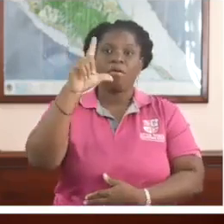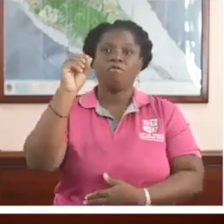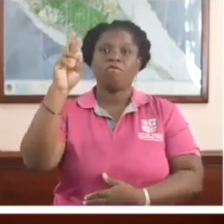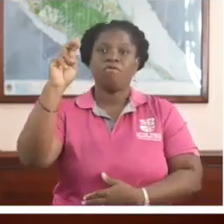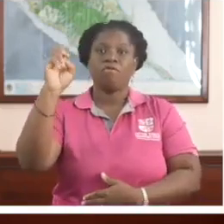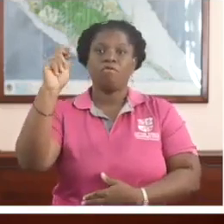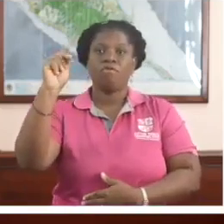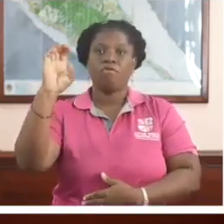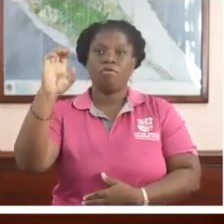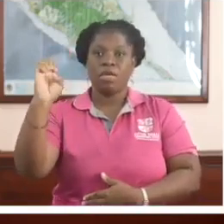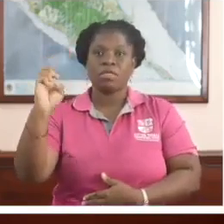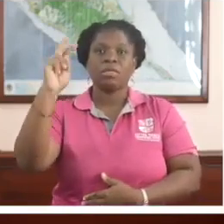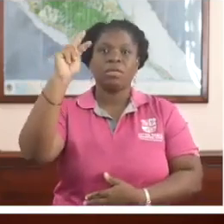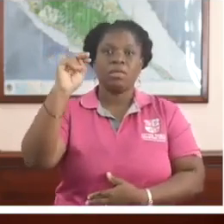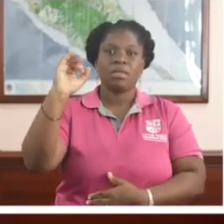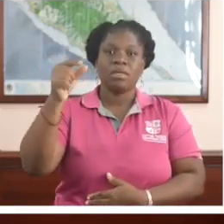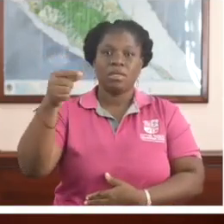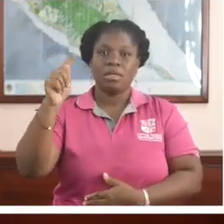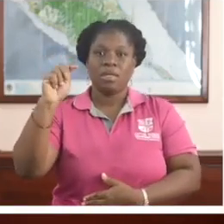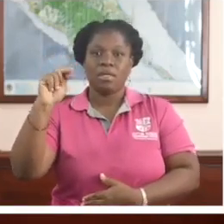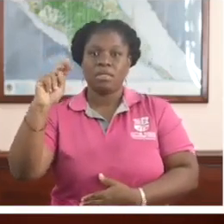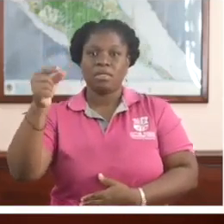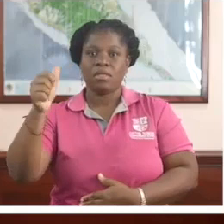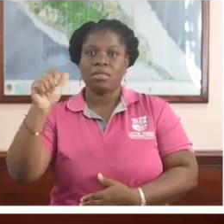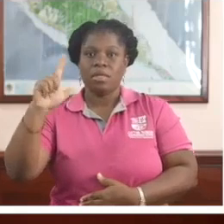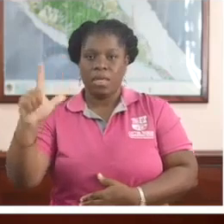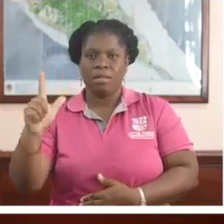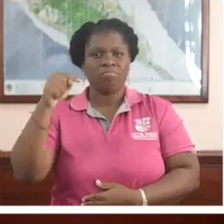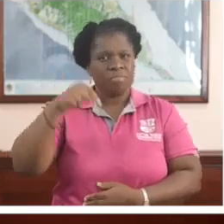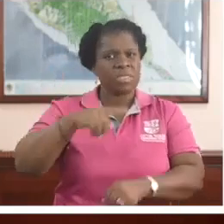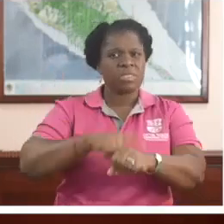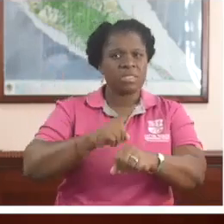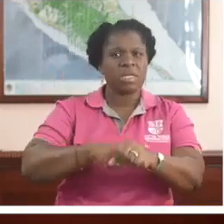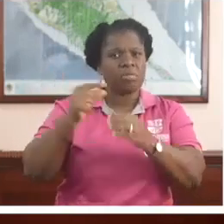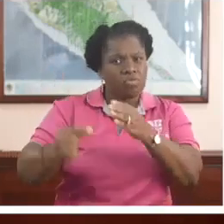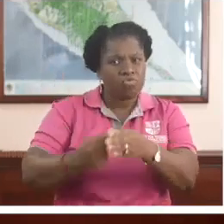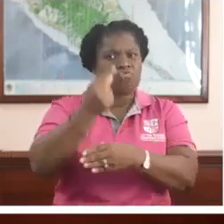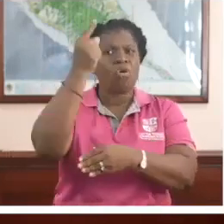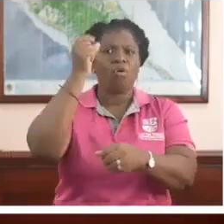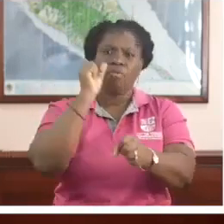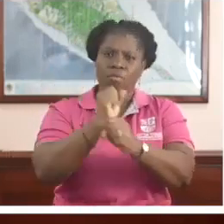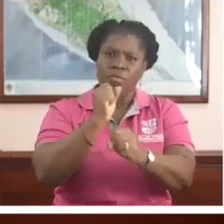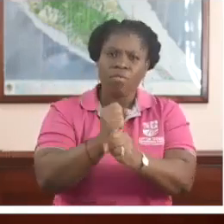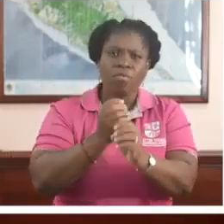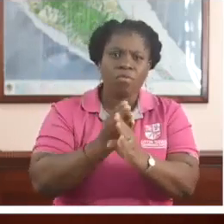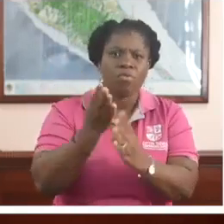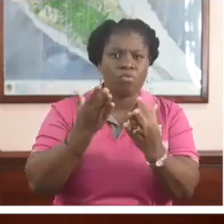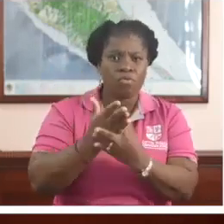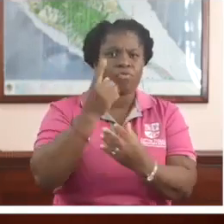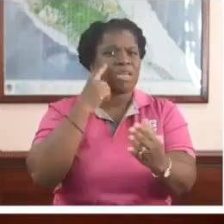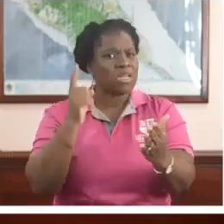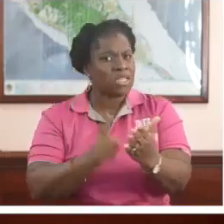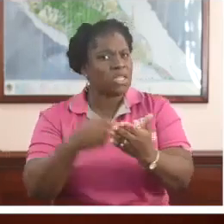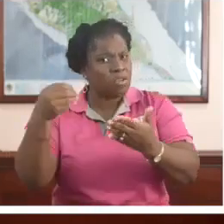of Florence Nightingale. This is an occasion to grow the profession through recognition and rejuvenation of